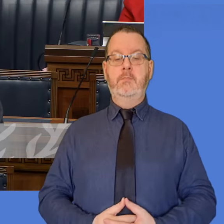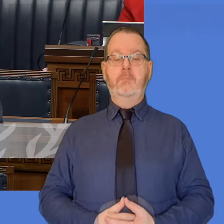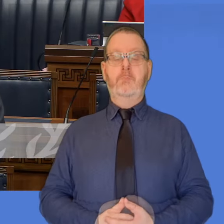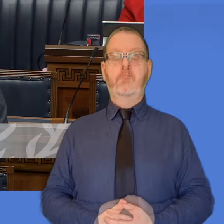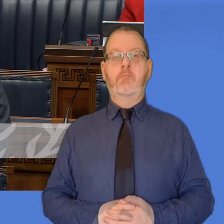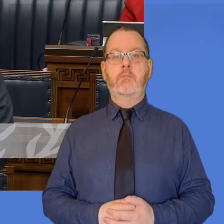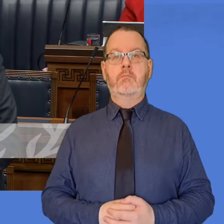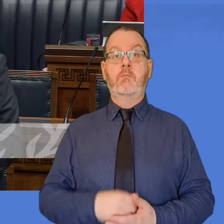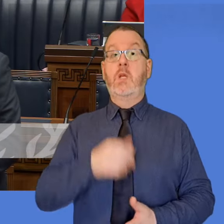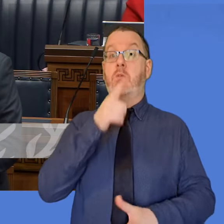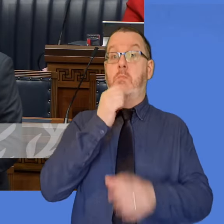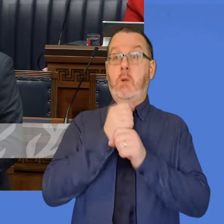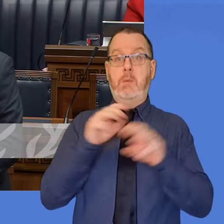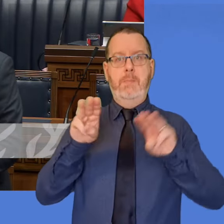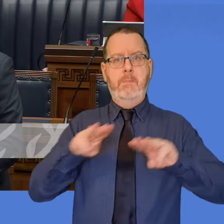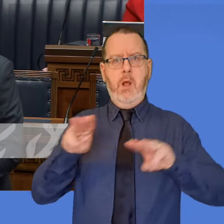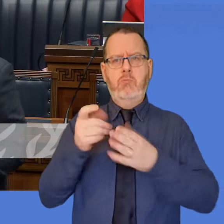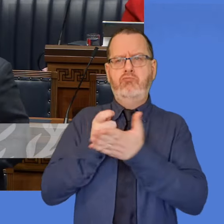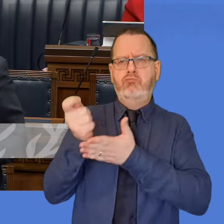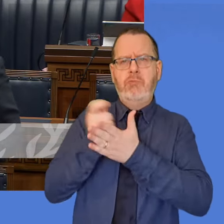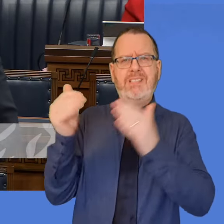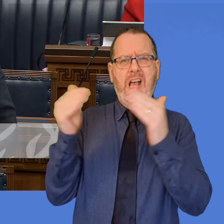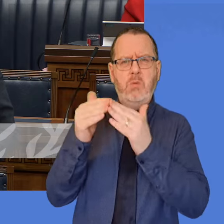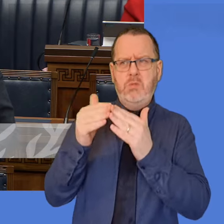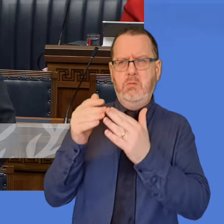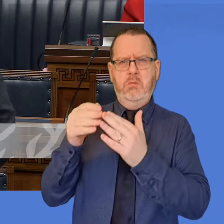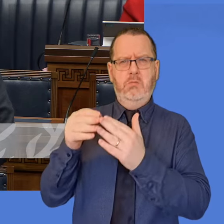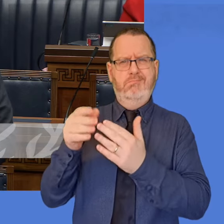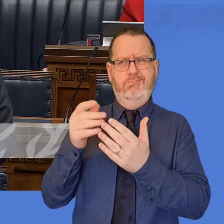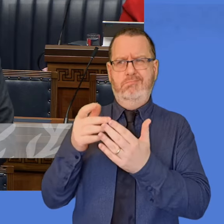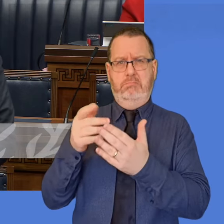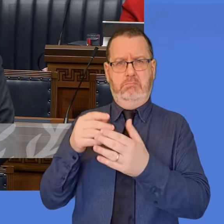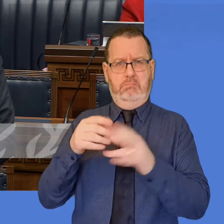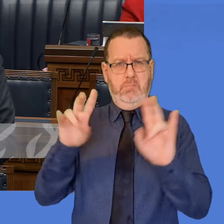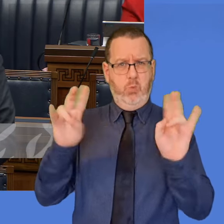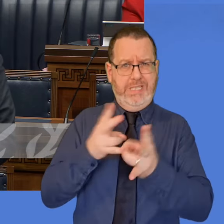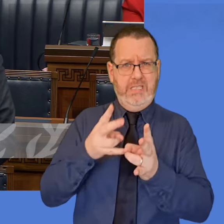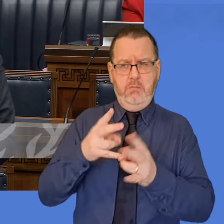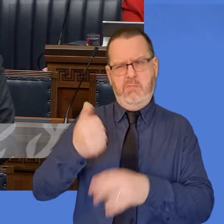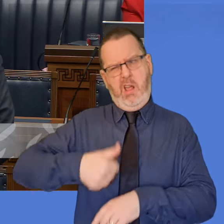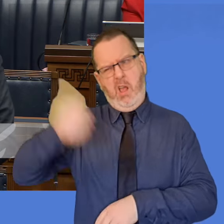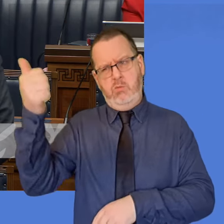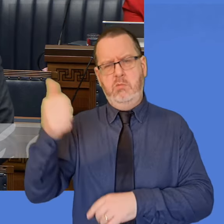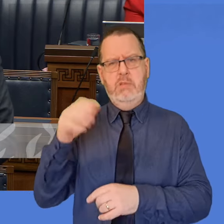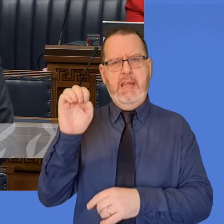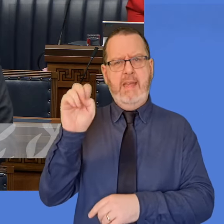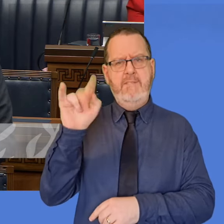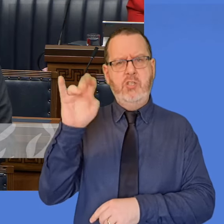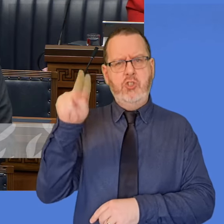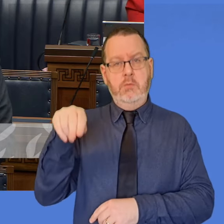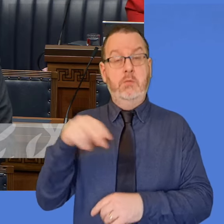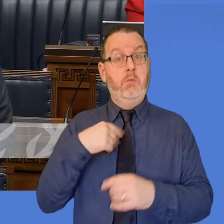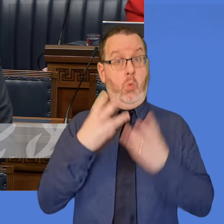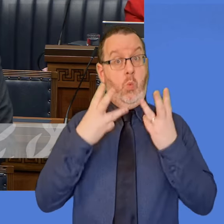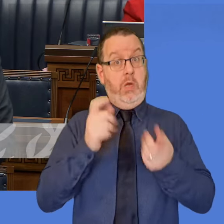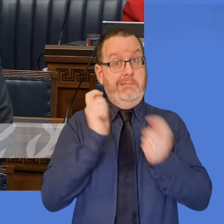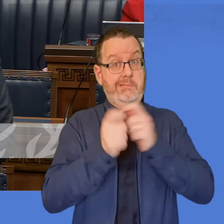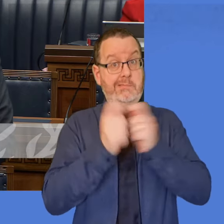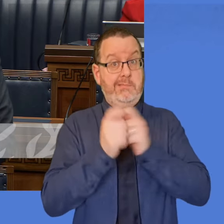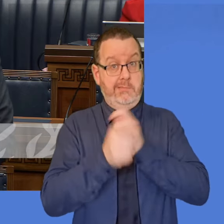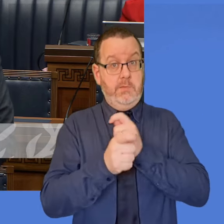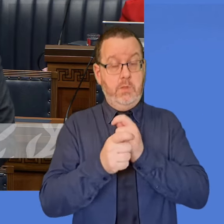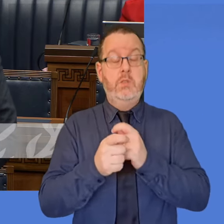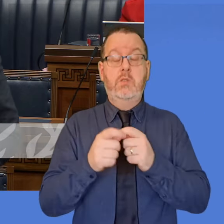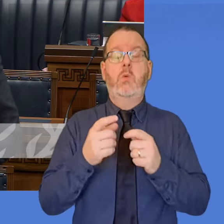phase one of my department's programme of private rented sector reform already includes work to improve security of